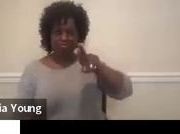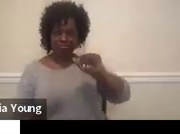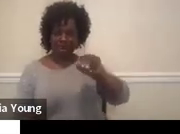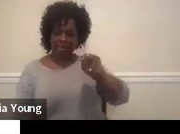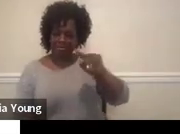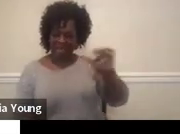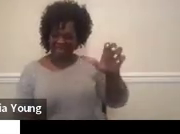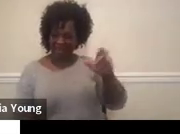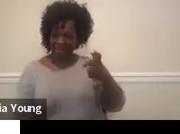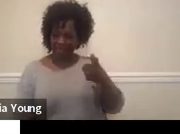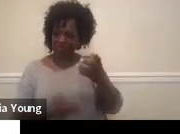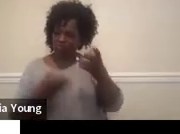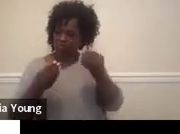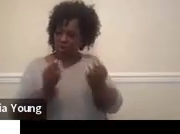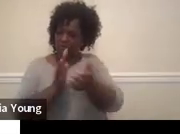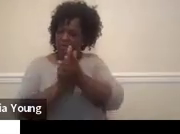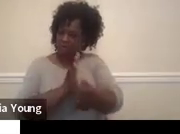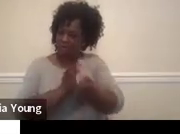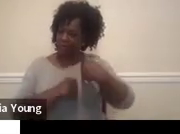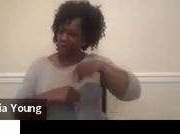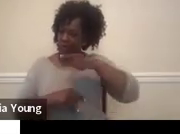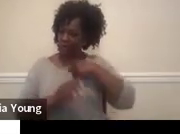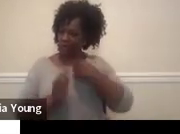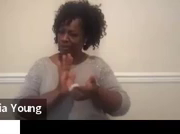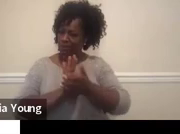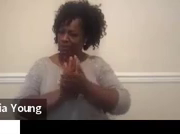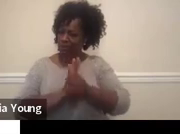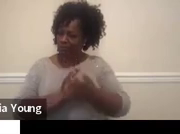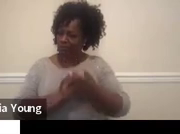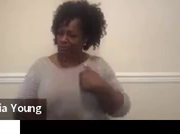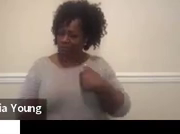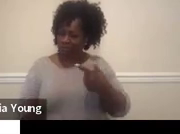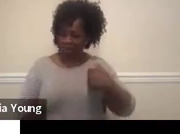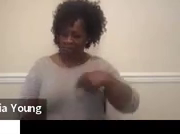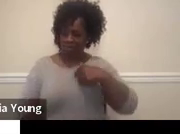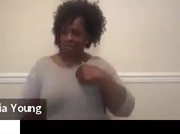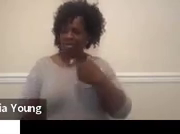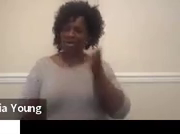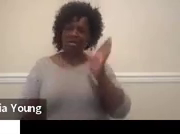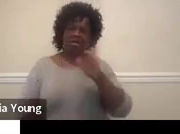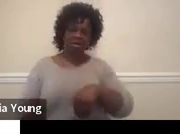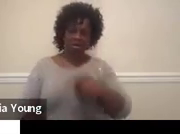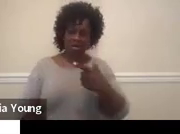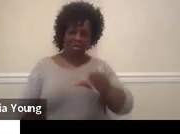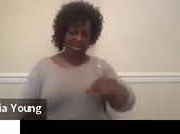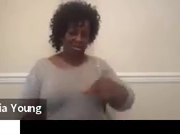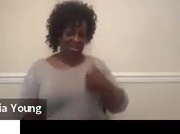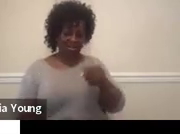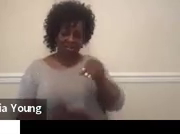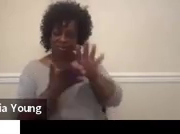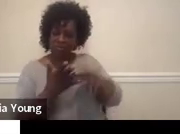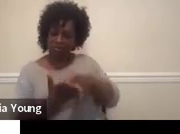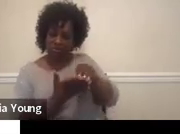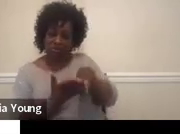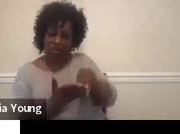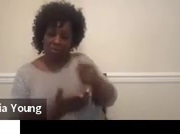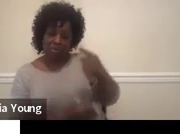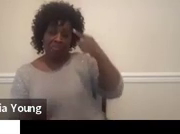for, for soft skills that we may take for granted that our kids are learning other places and they may not.